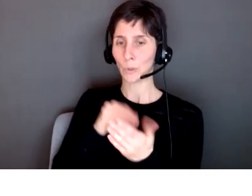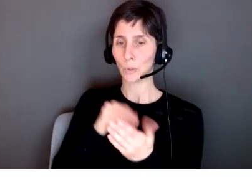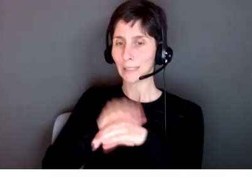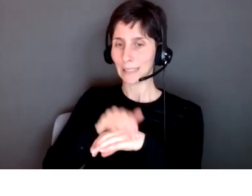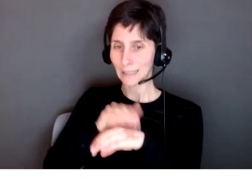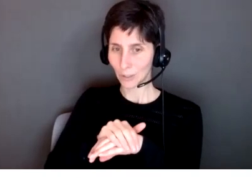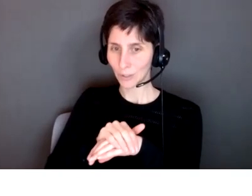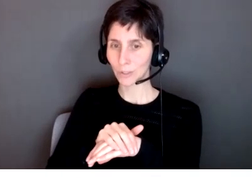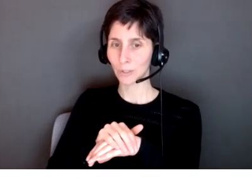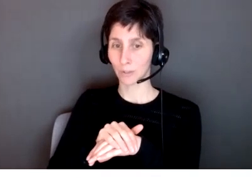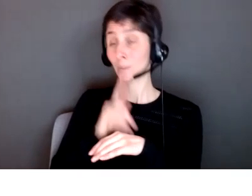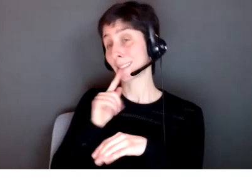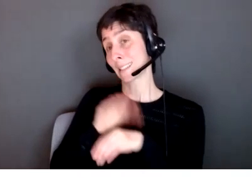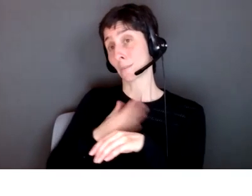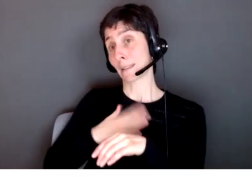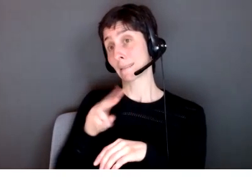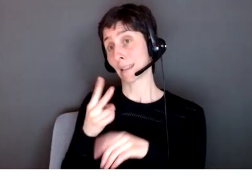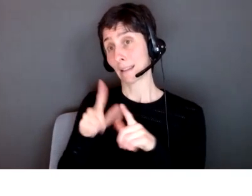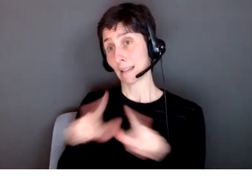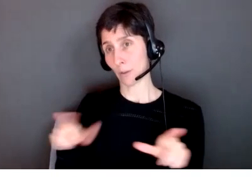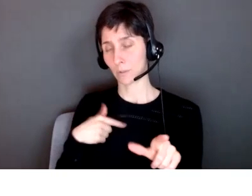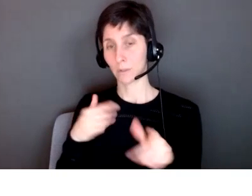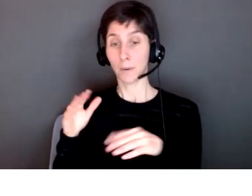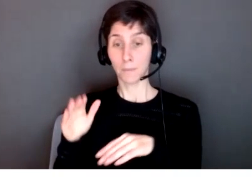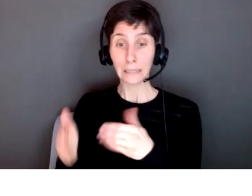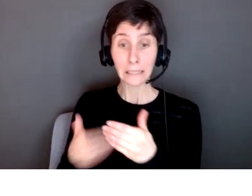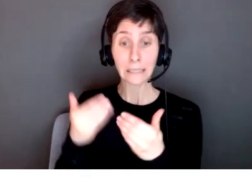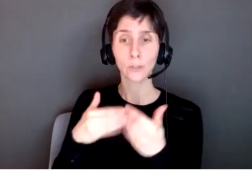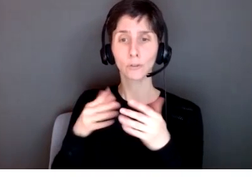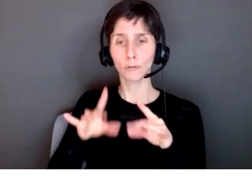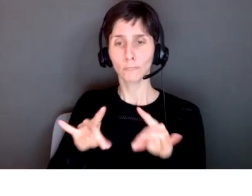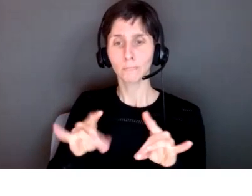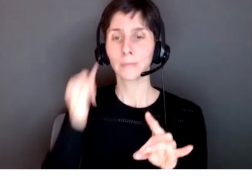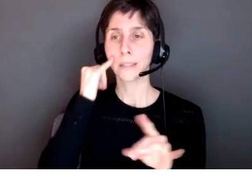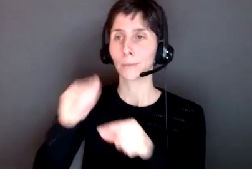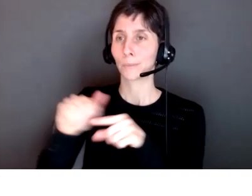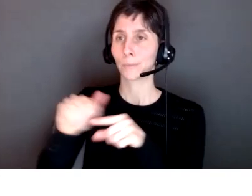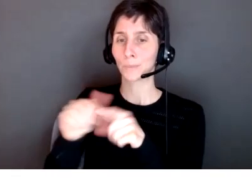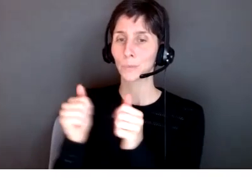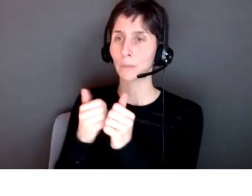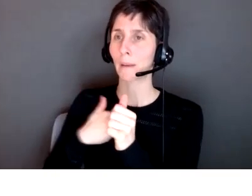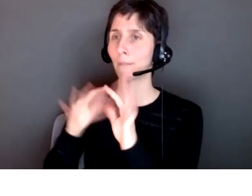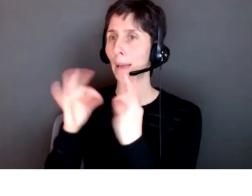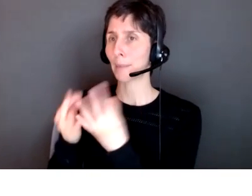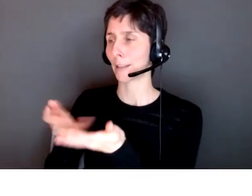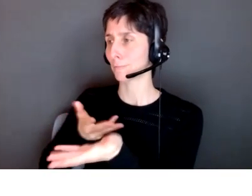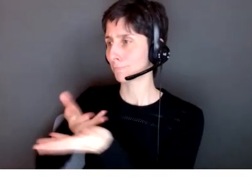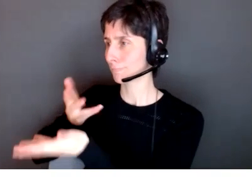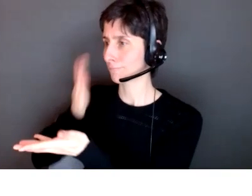language and english is my second language so i find it easy when i start practice with my family members